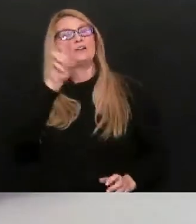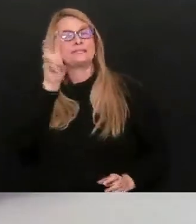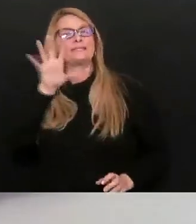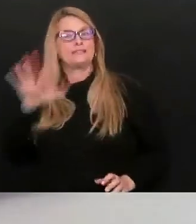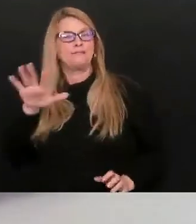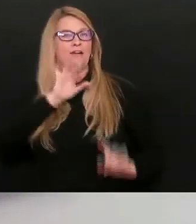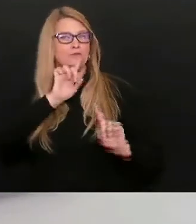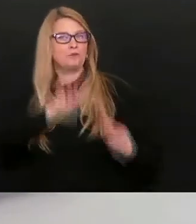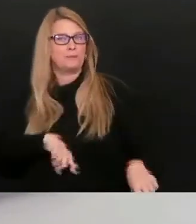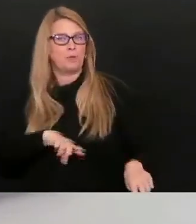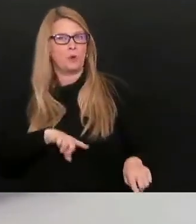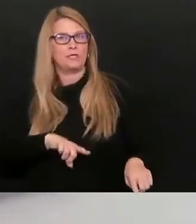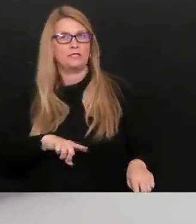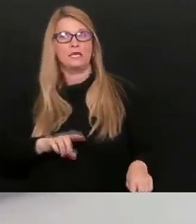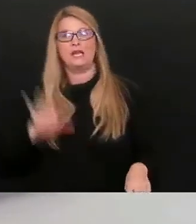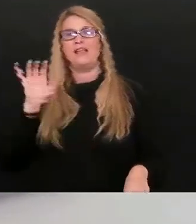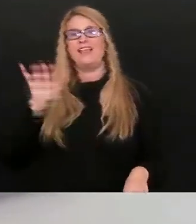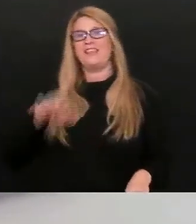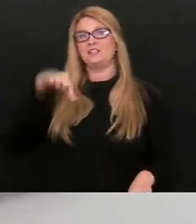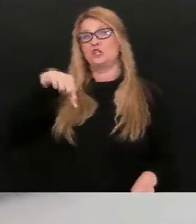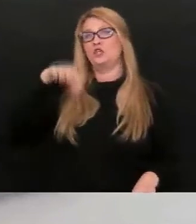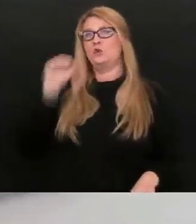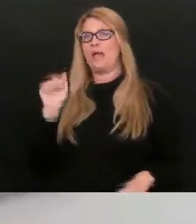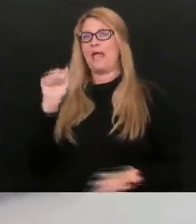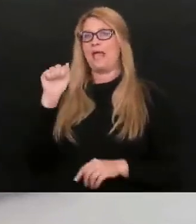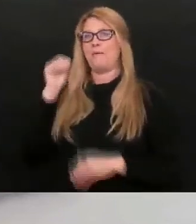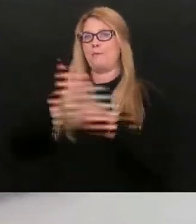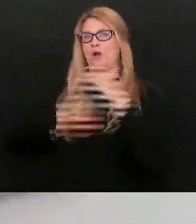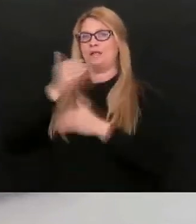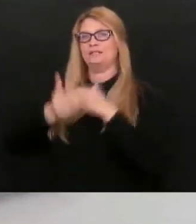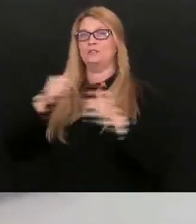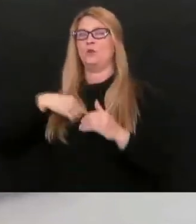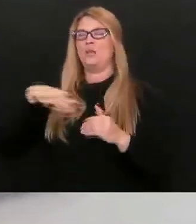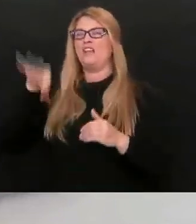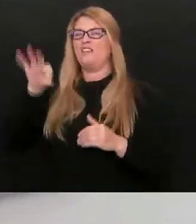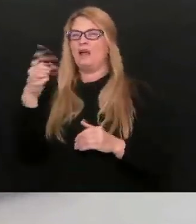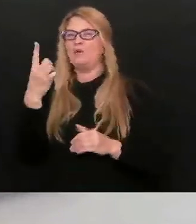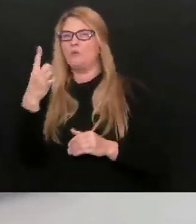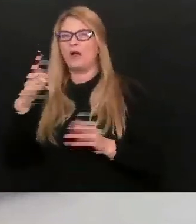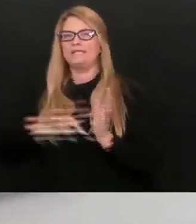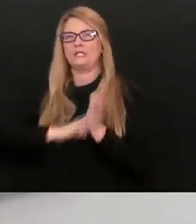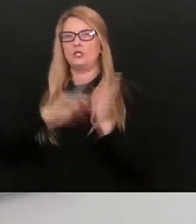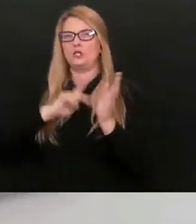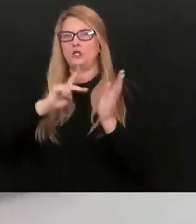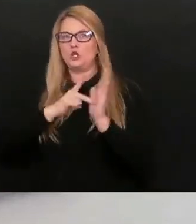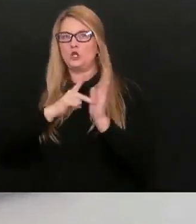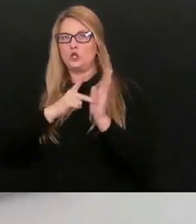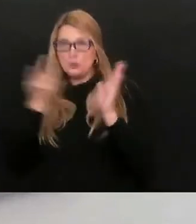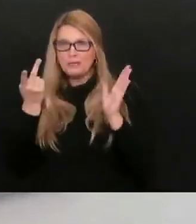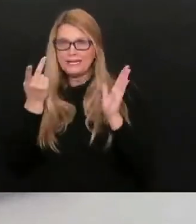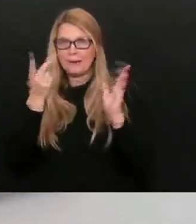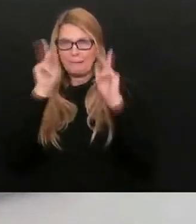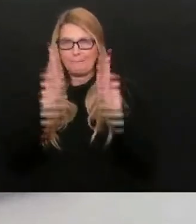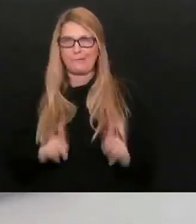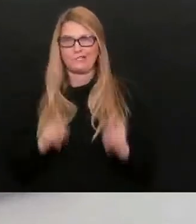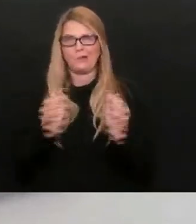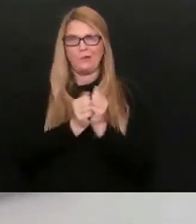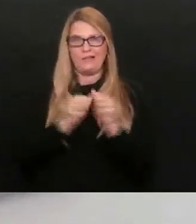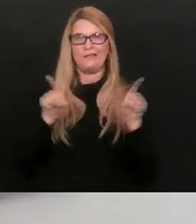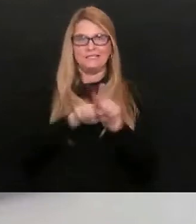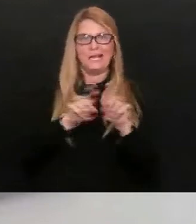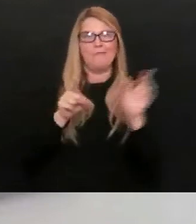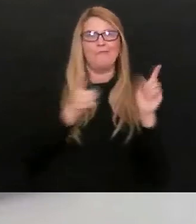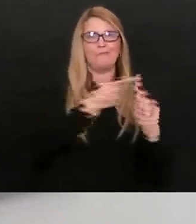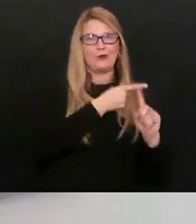Through our quality assurance process, we found a duplicate first and last name that were on a death certificate. So